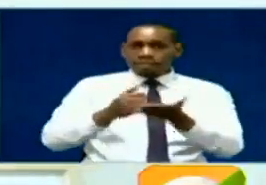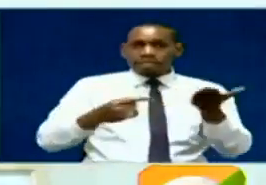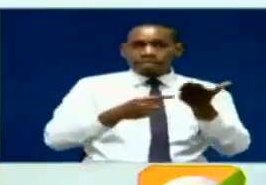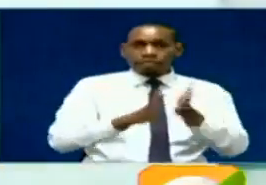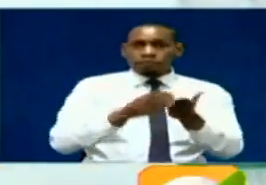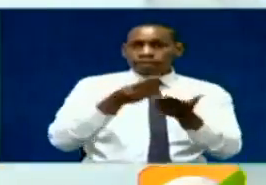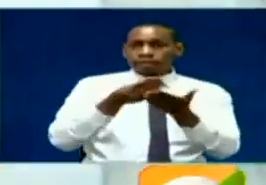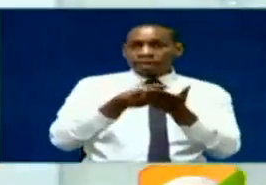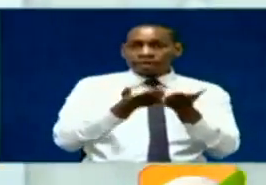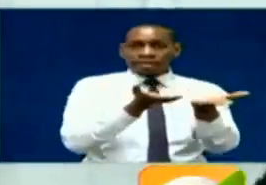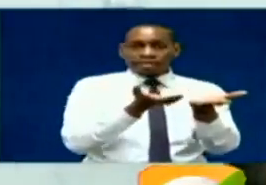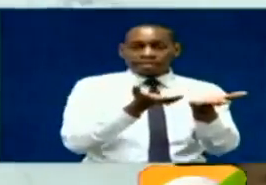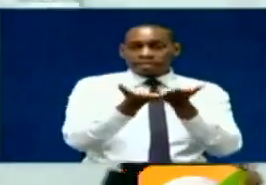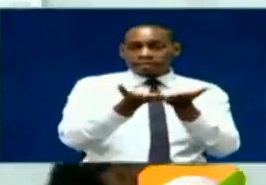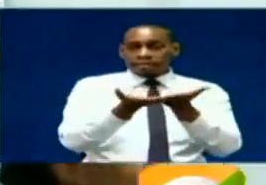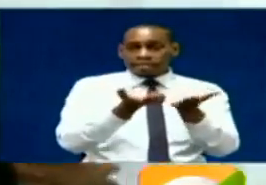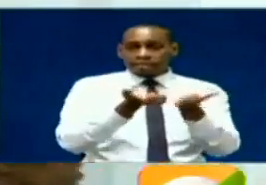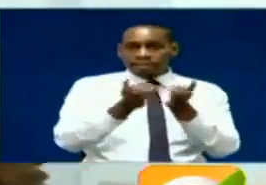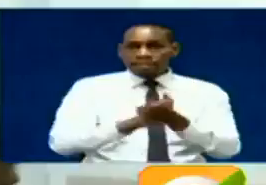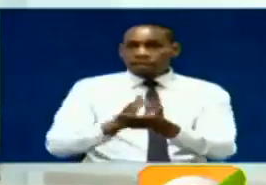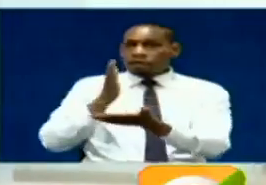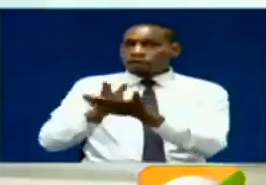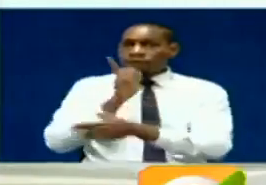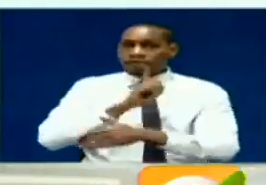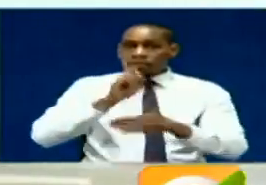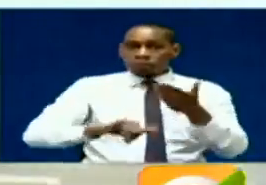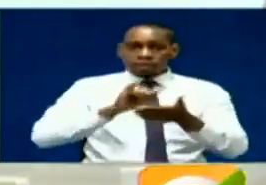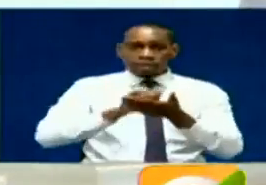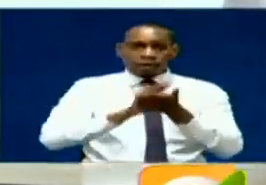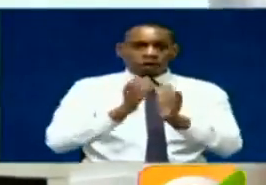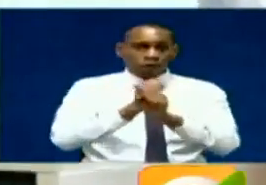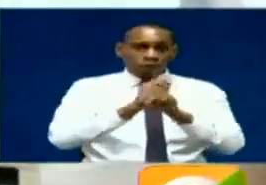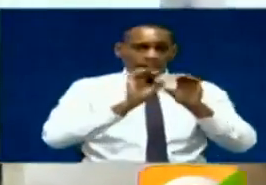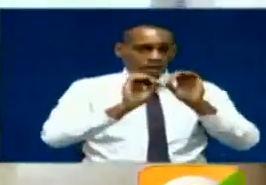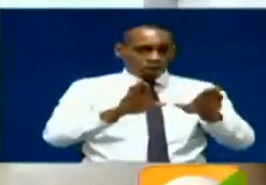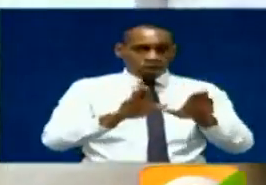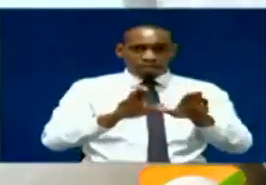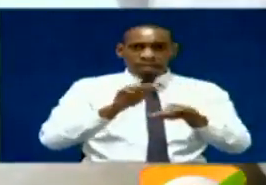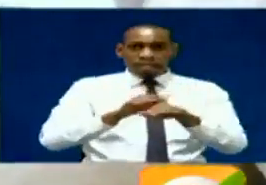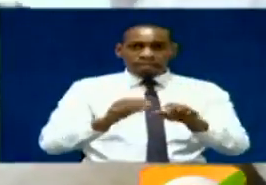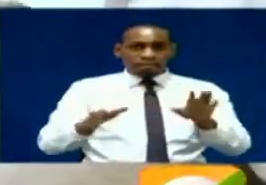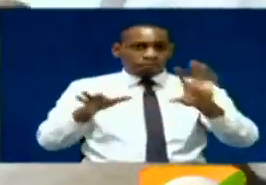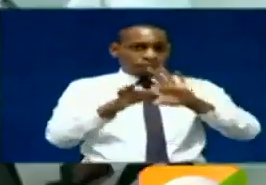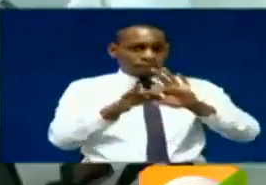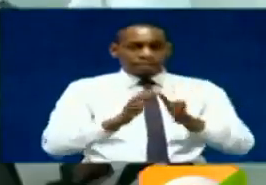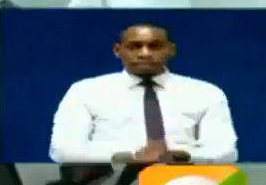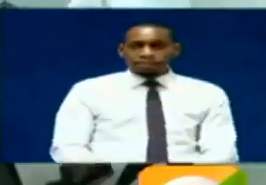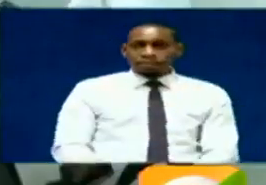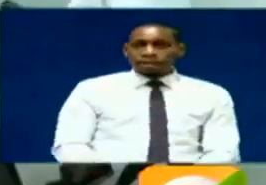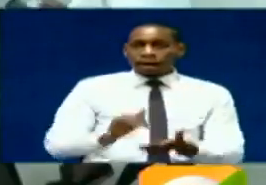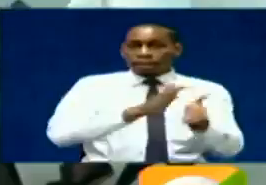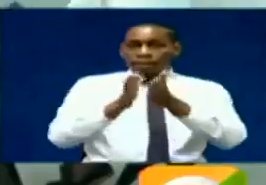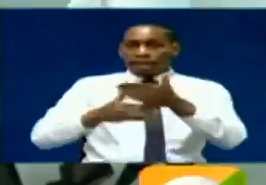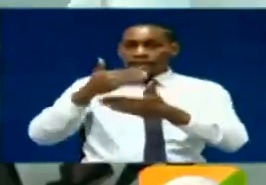and financial services businesses. Telcom has confirmed that there will be no loss of jobs as a result of the move. The plan